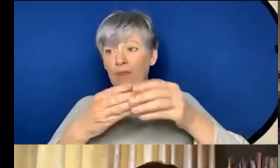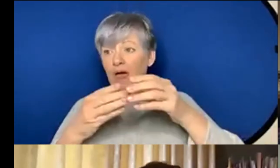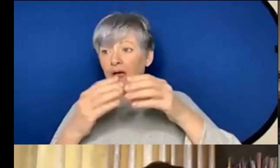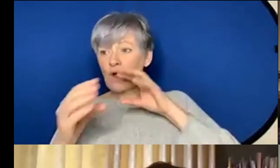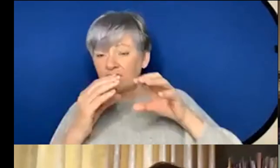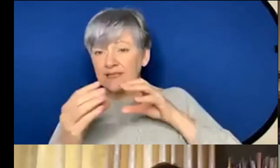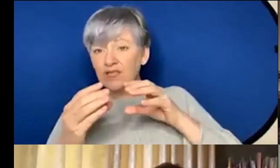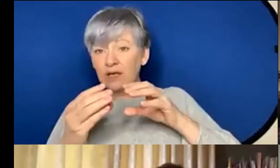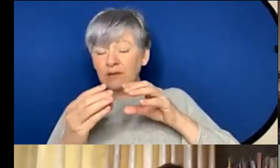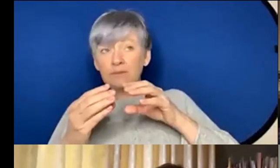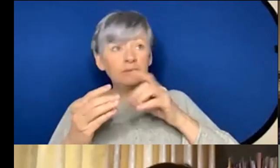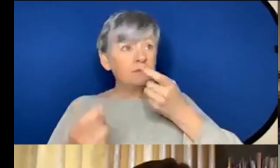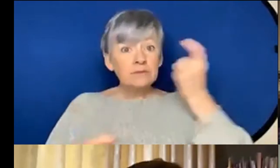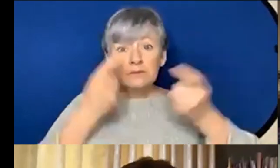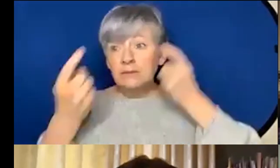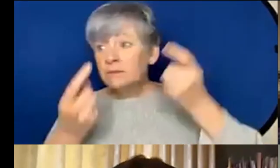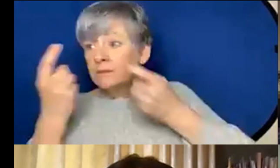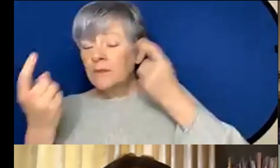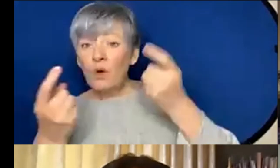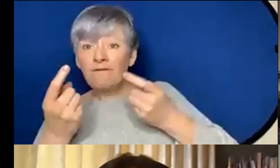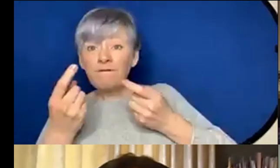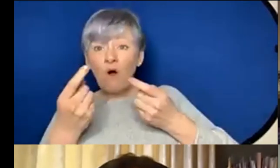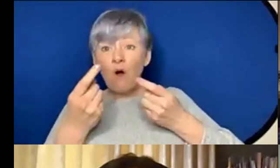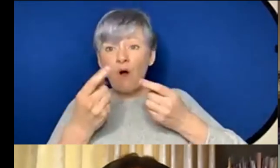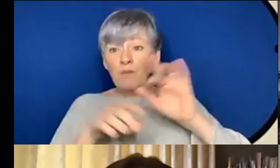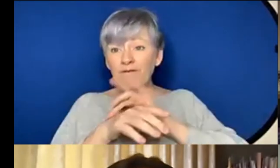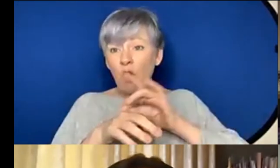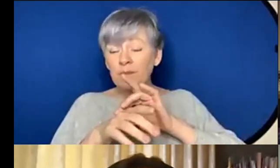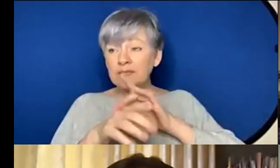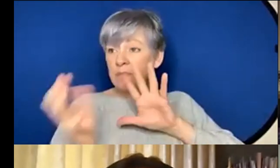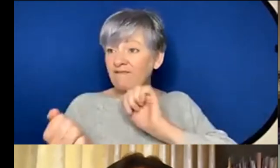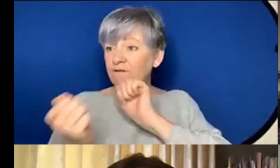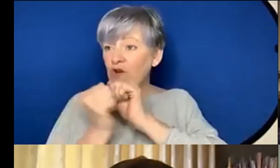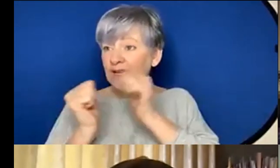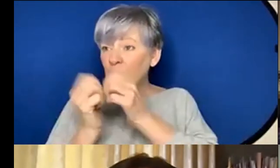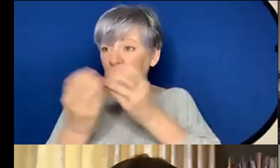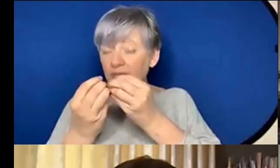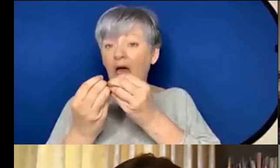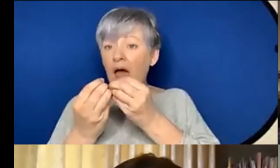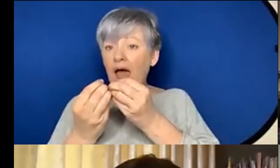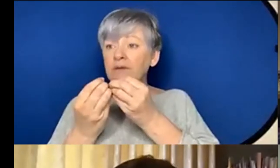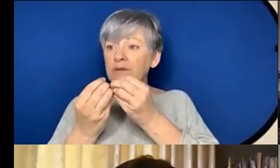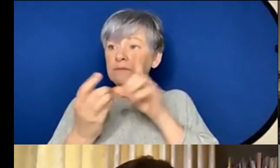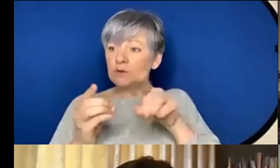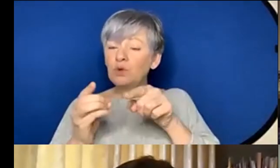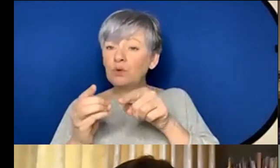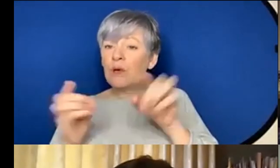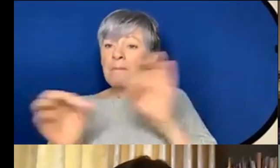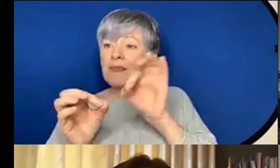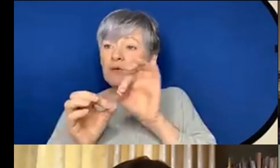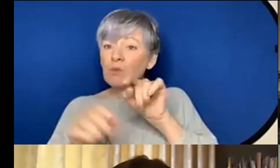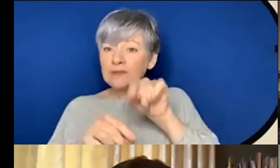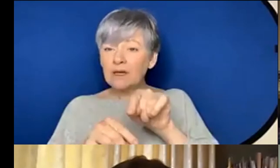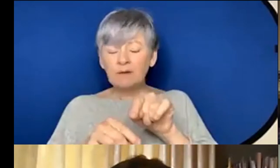actively seeking performers to a be friends with and be convinced to play your music um which is quite a struggle